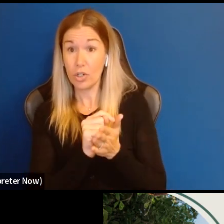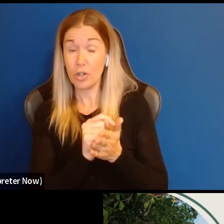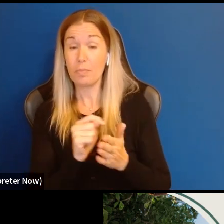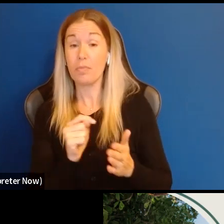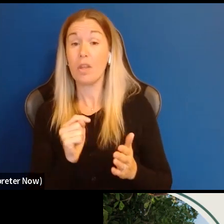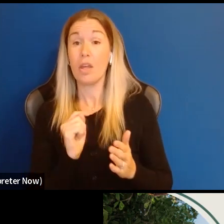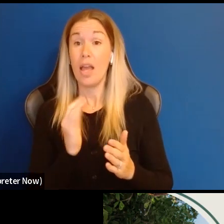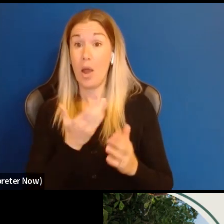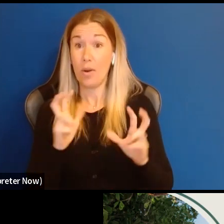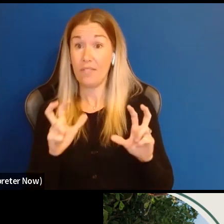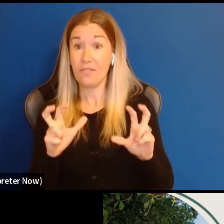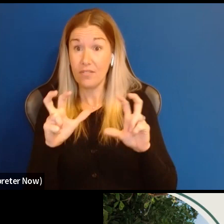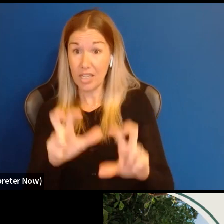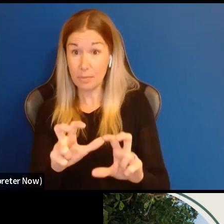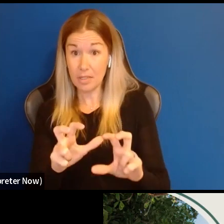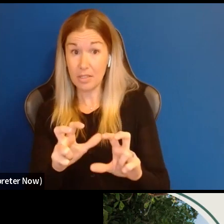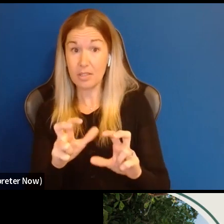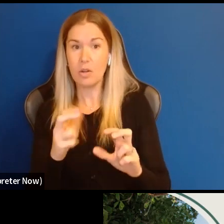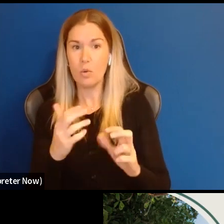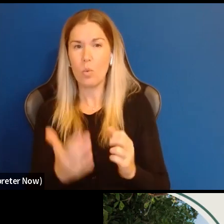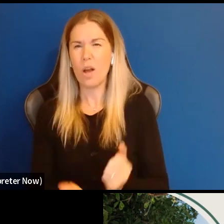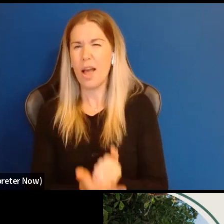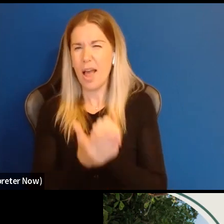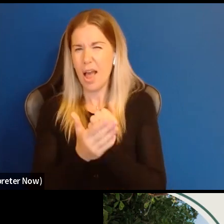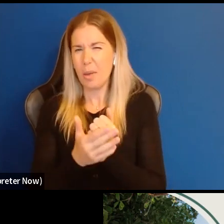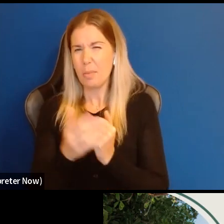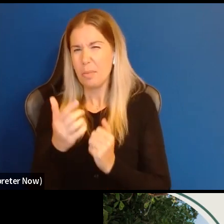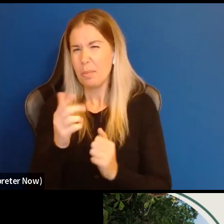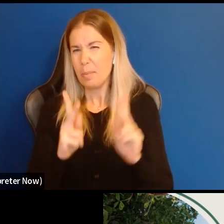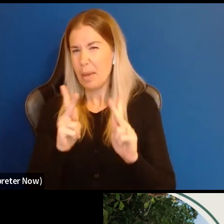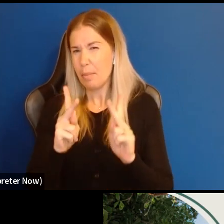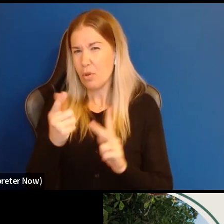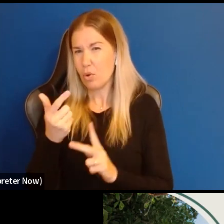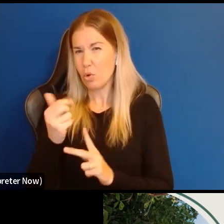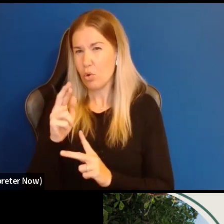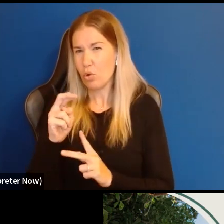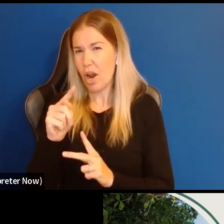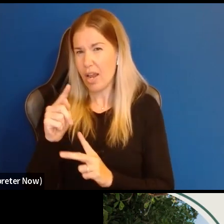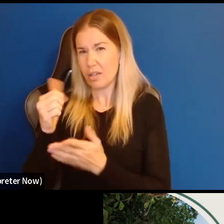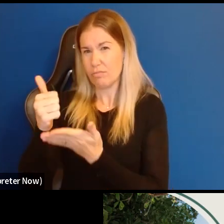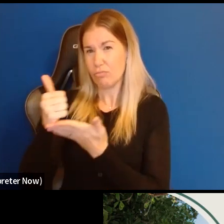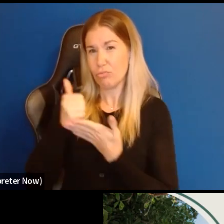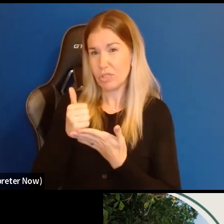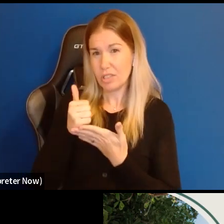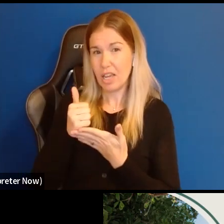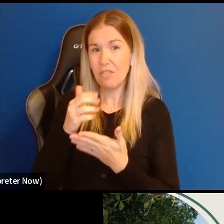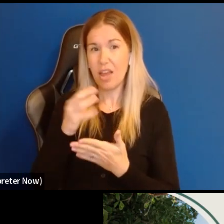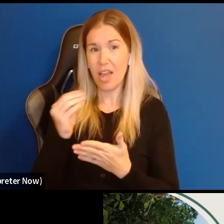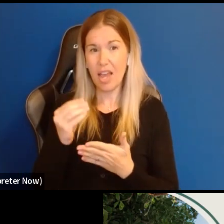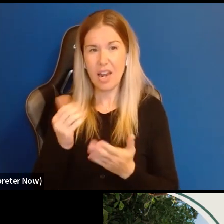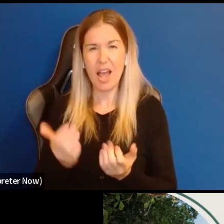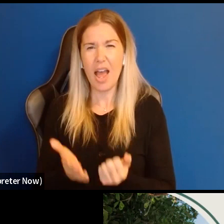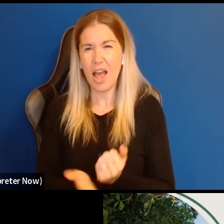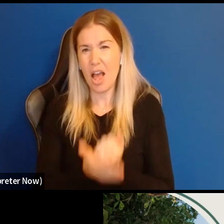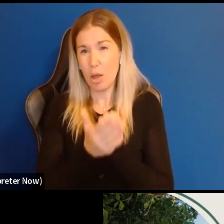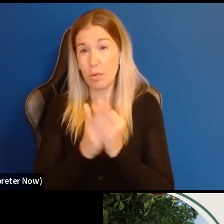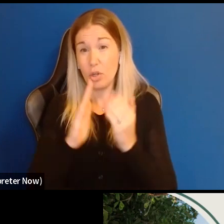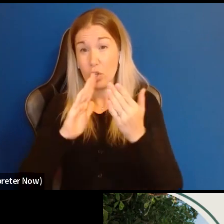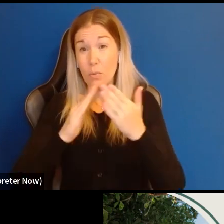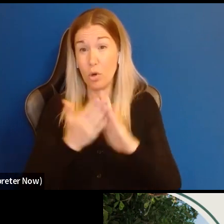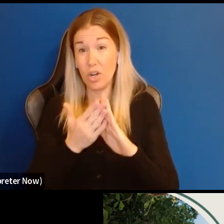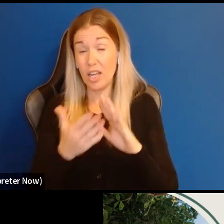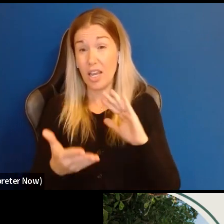program will build grantees capacity to sustain their meaningful community engagement and increase arts